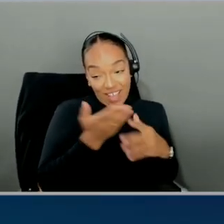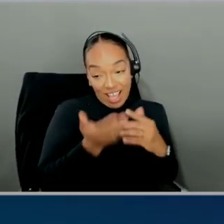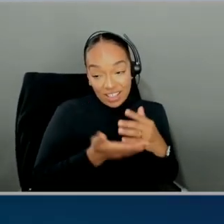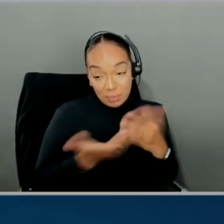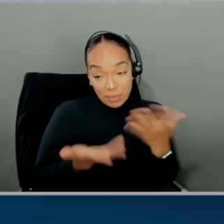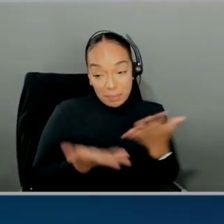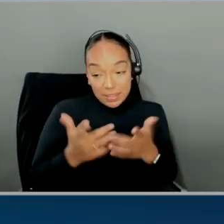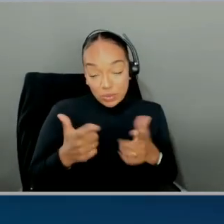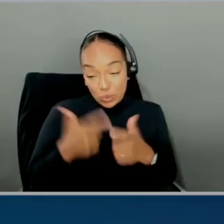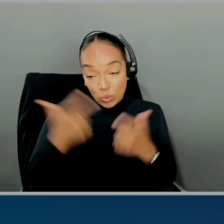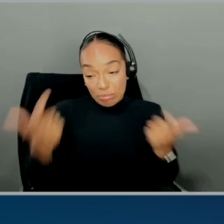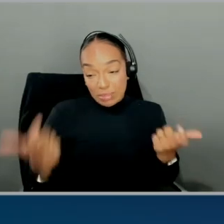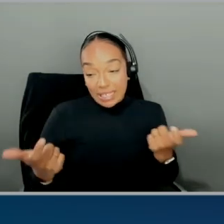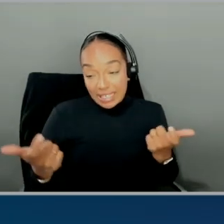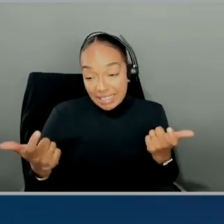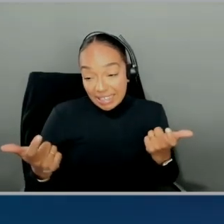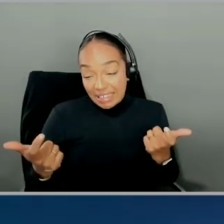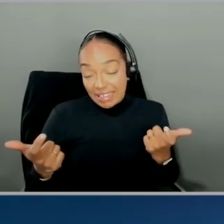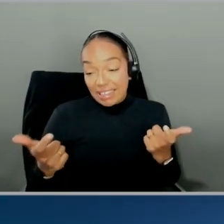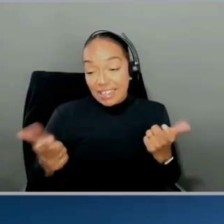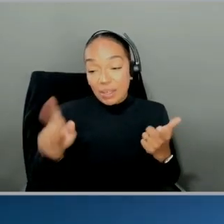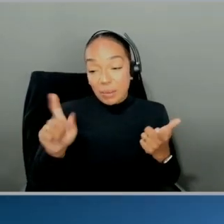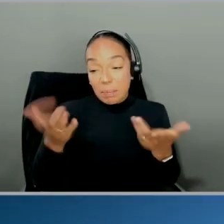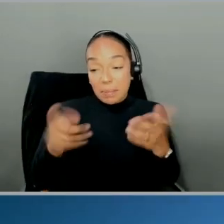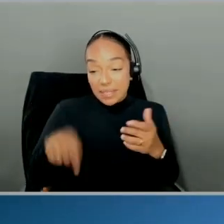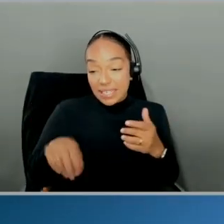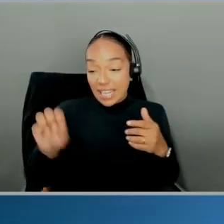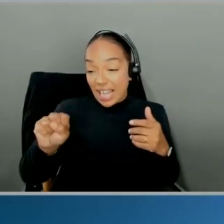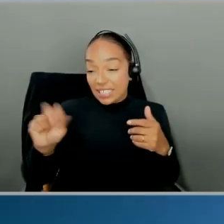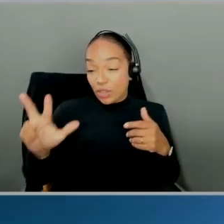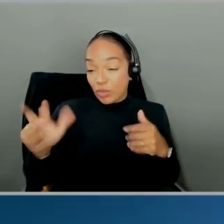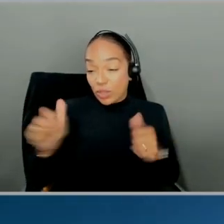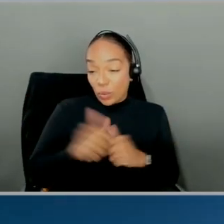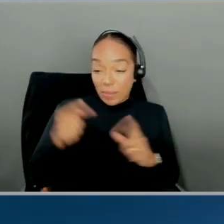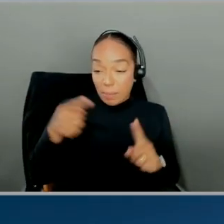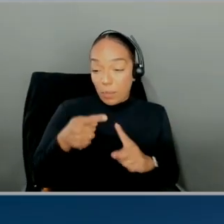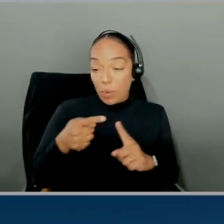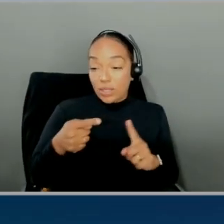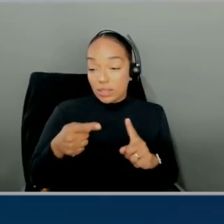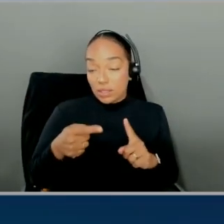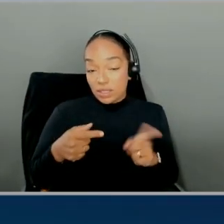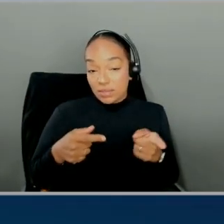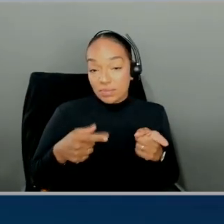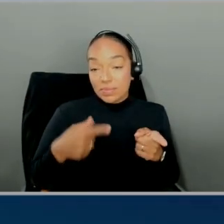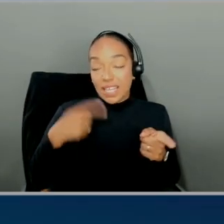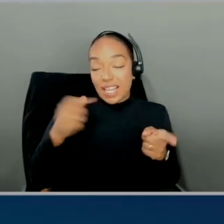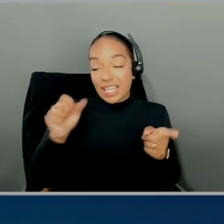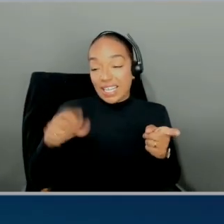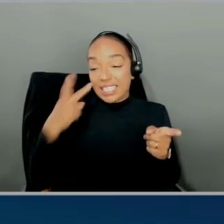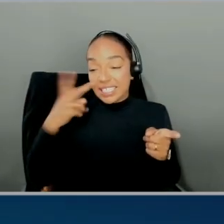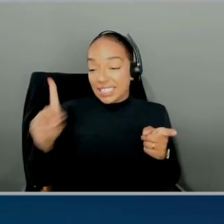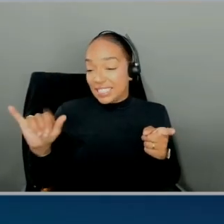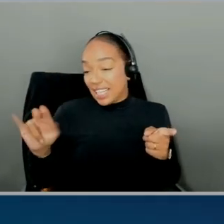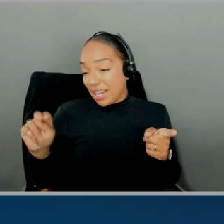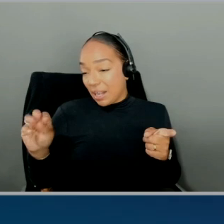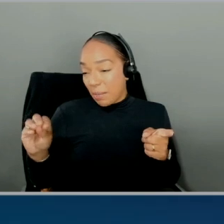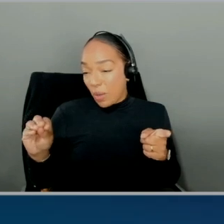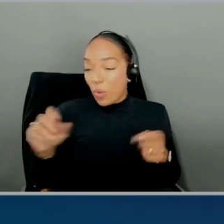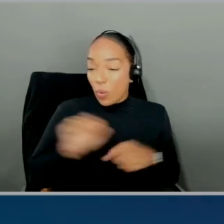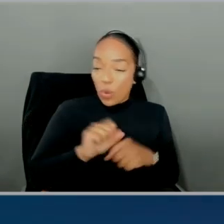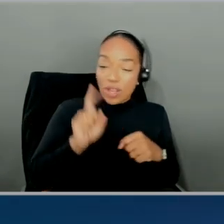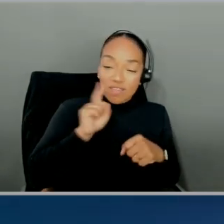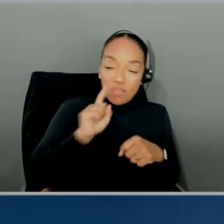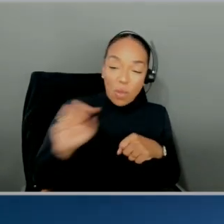DynamoDB. I think so. So we probably need an S3 with a pointer or something. I could see Dynamo working well for storing the metadata. So